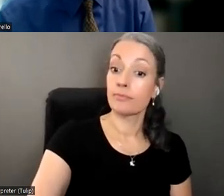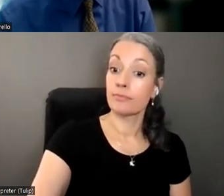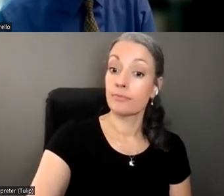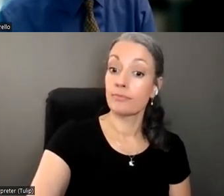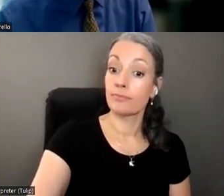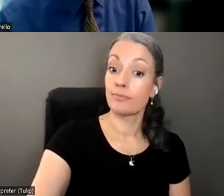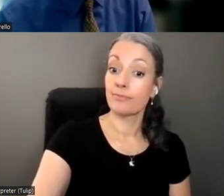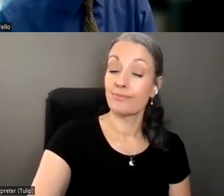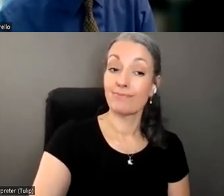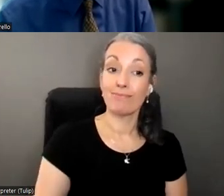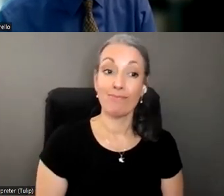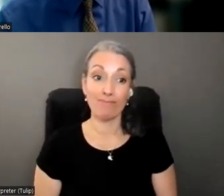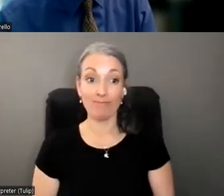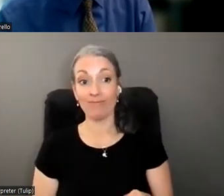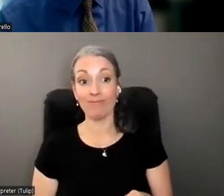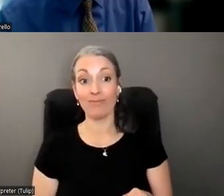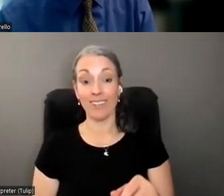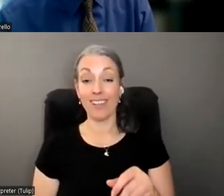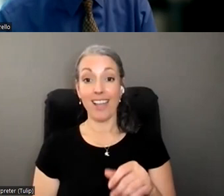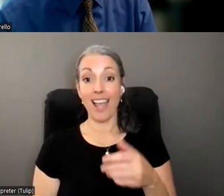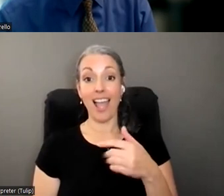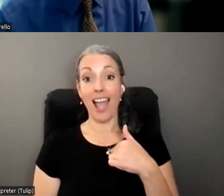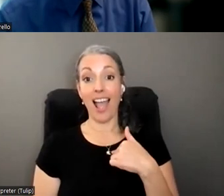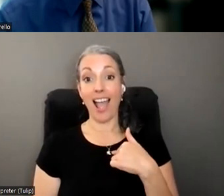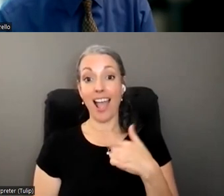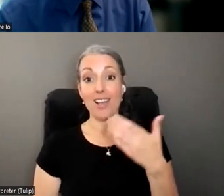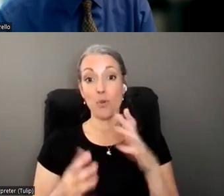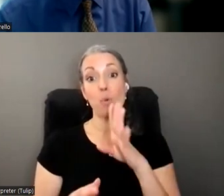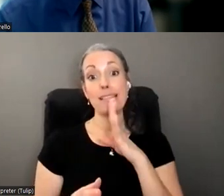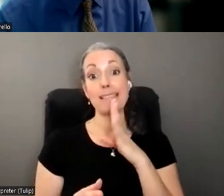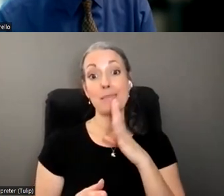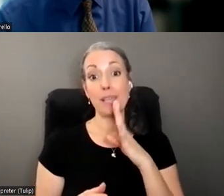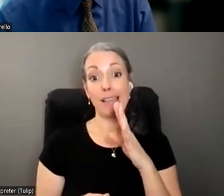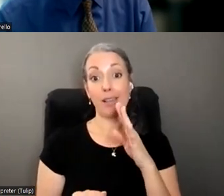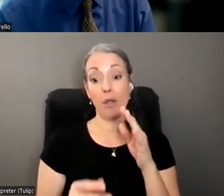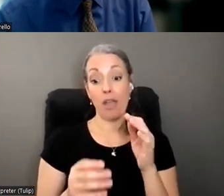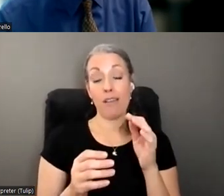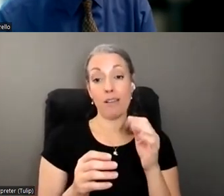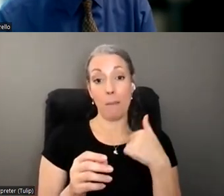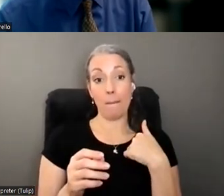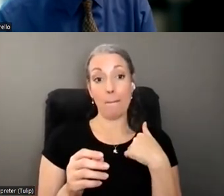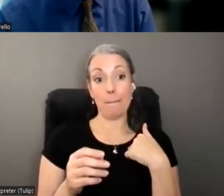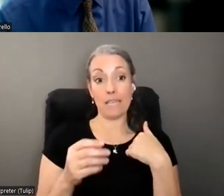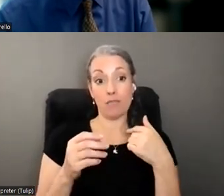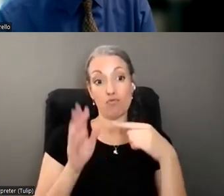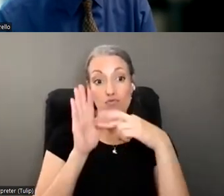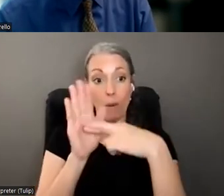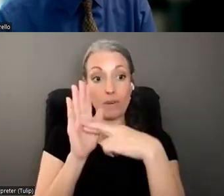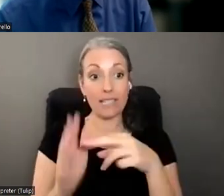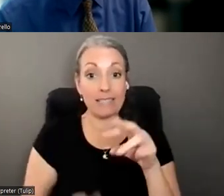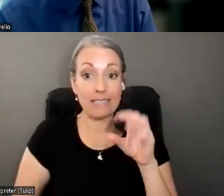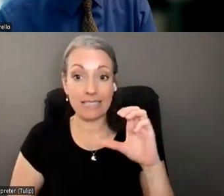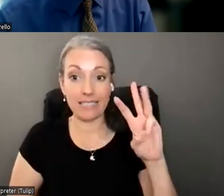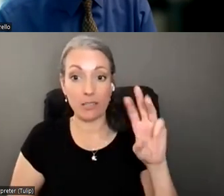Ranjana, if I may, I, I don't want to speak out of, uh, on behalf of CWDA, but if anyone from, uh,